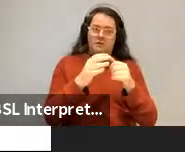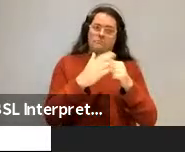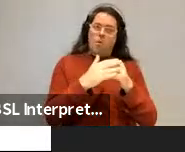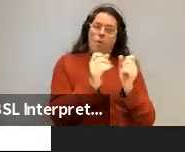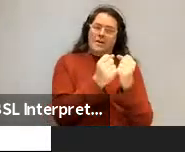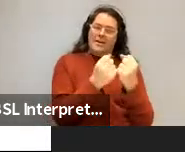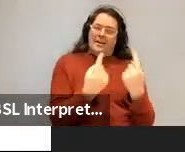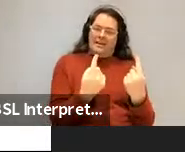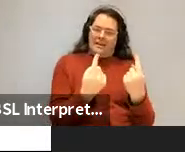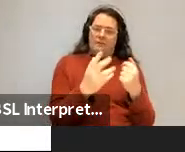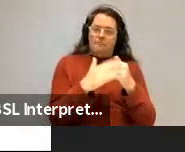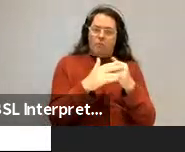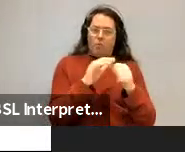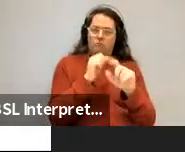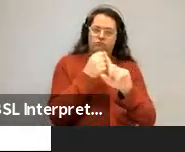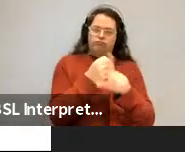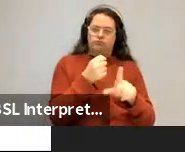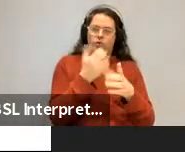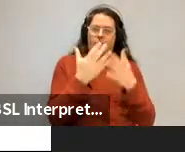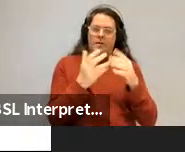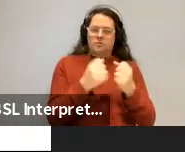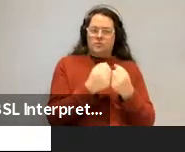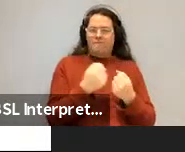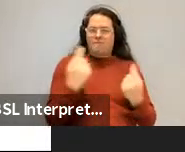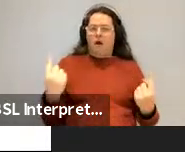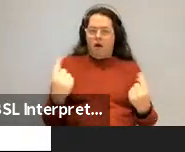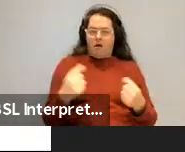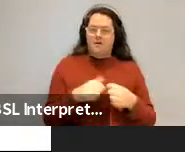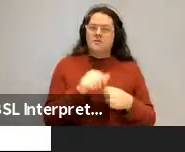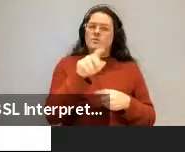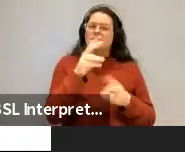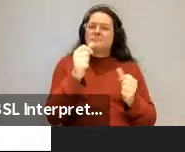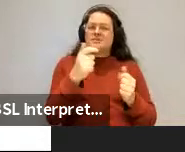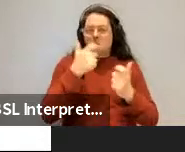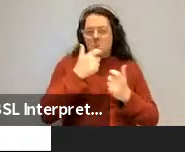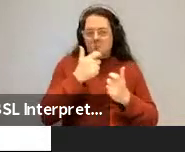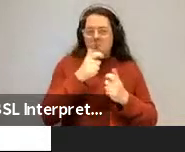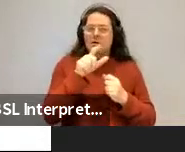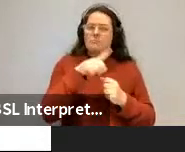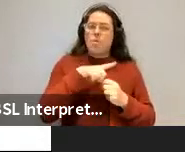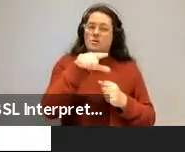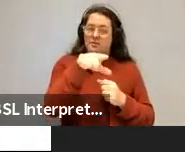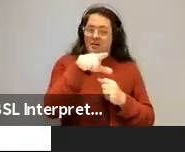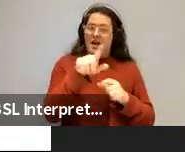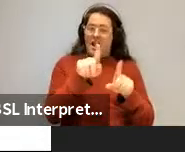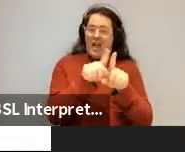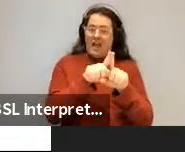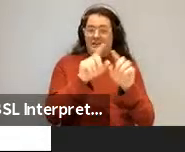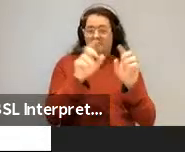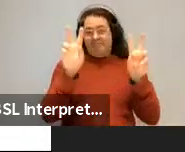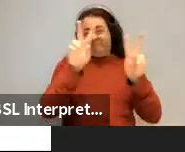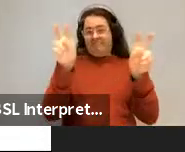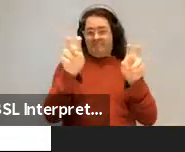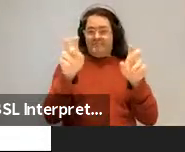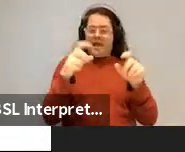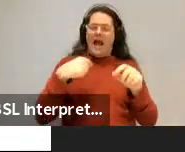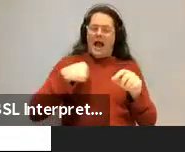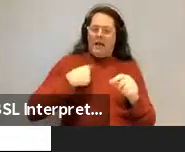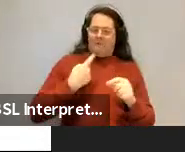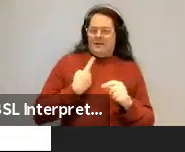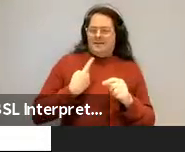connection, which has some unintended in these cases sort of funny interpretation. so here's a headline, I'm from Toronto, I'm Canadian.